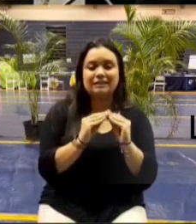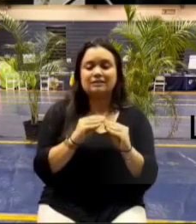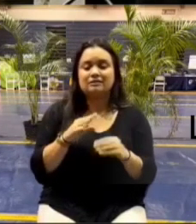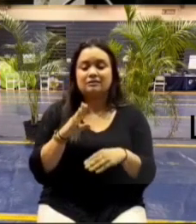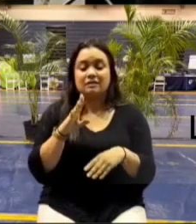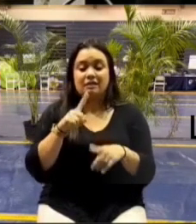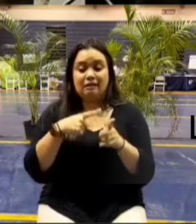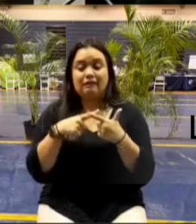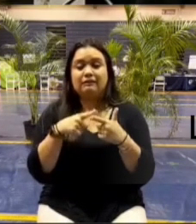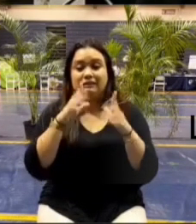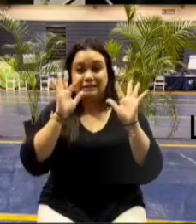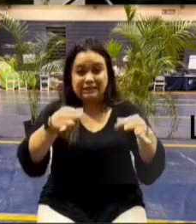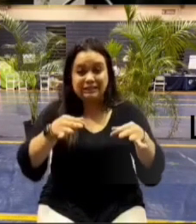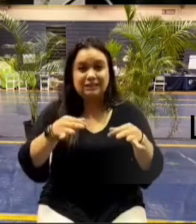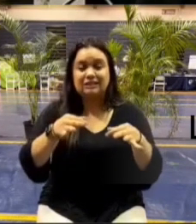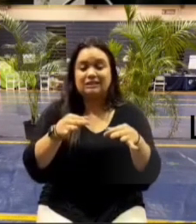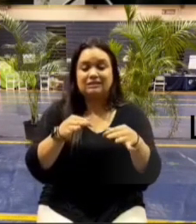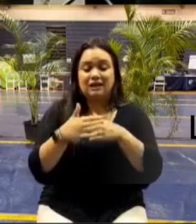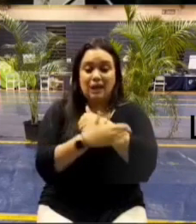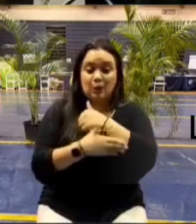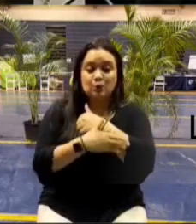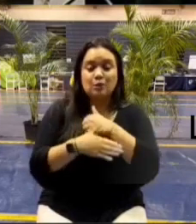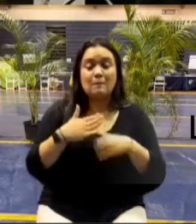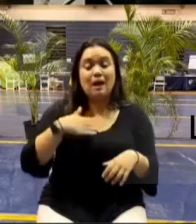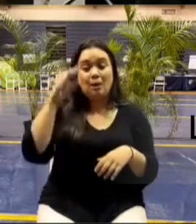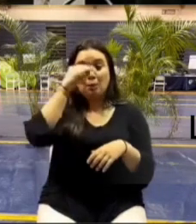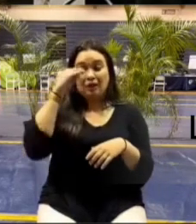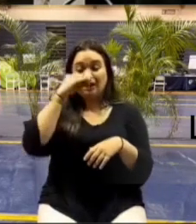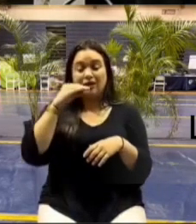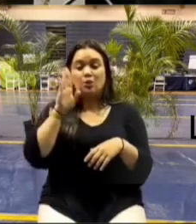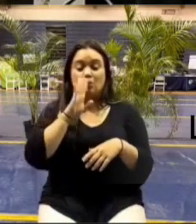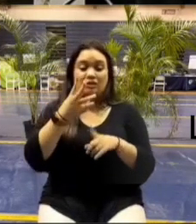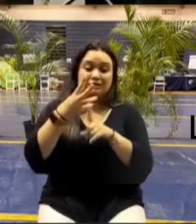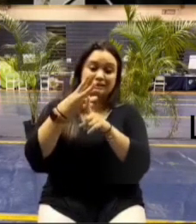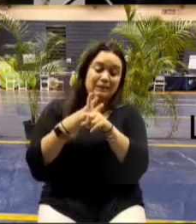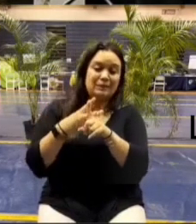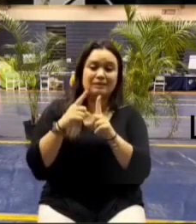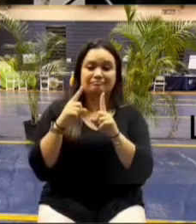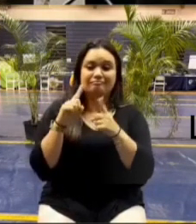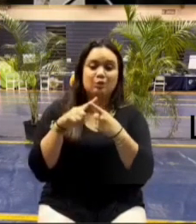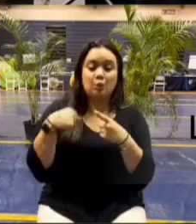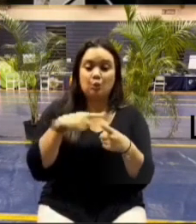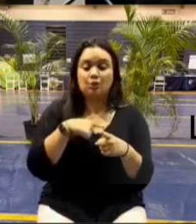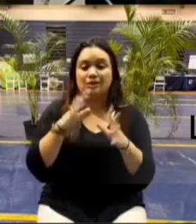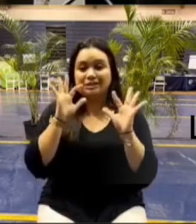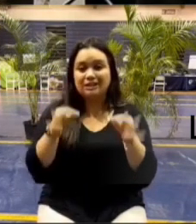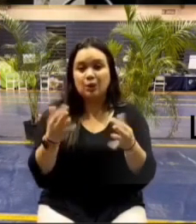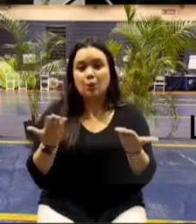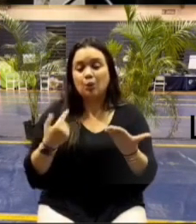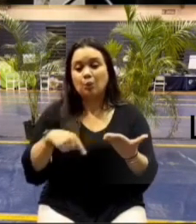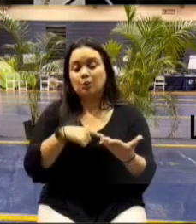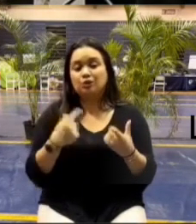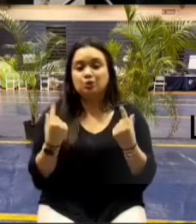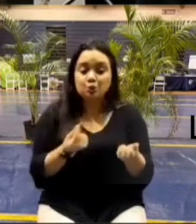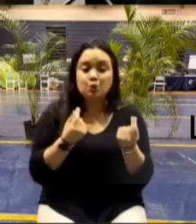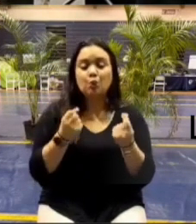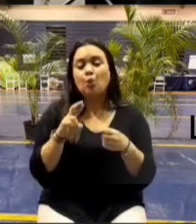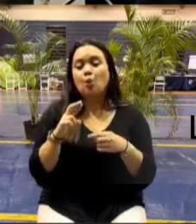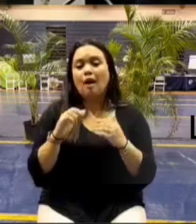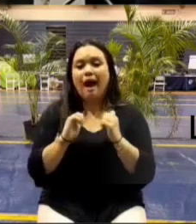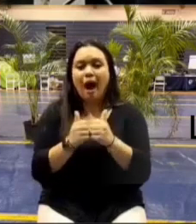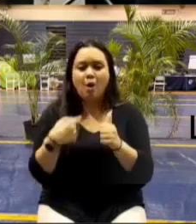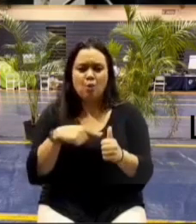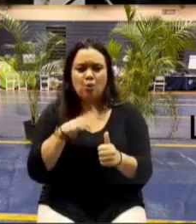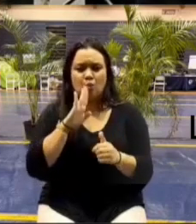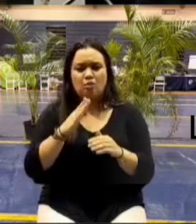county so we're looking in my opinion at least six months out before we decide what we're gonna do and how we will progress